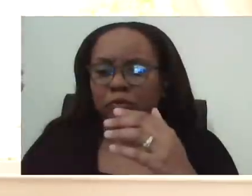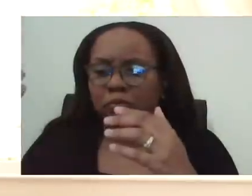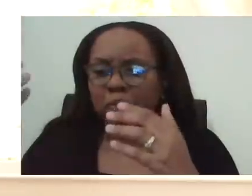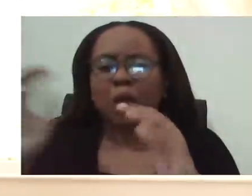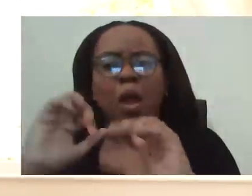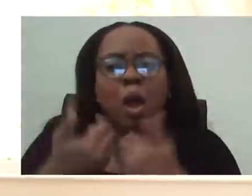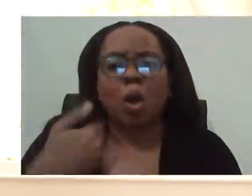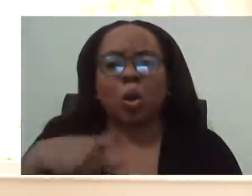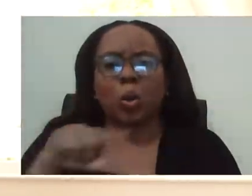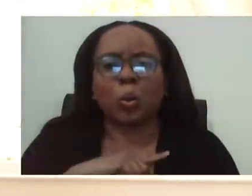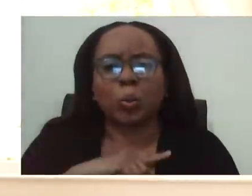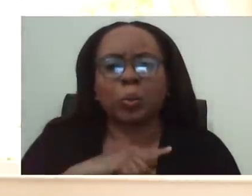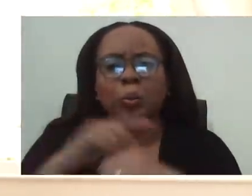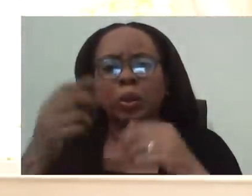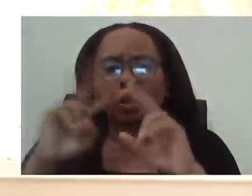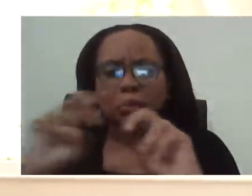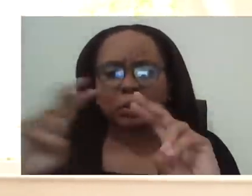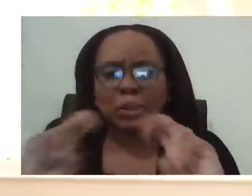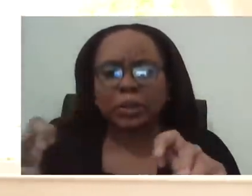where we are. Good morning.